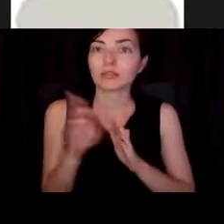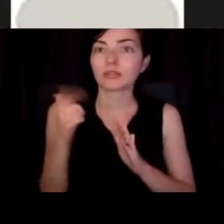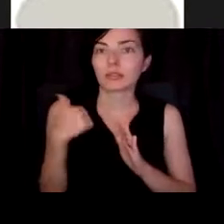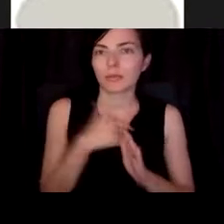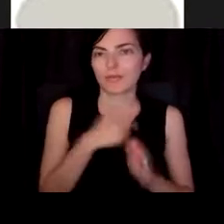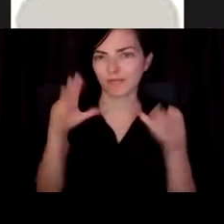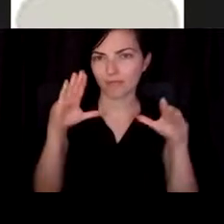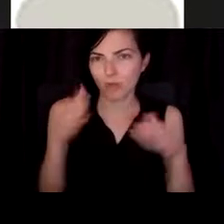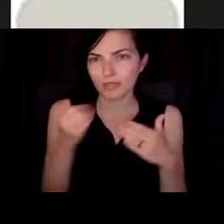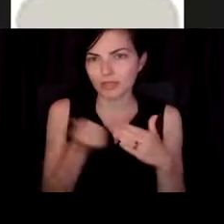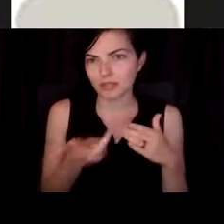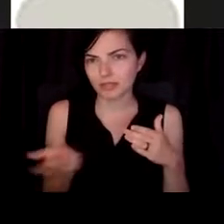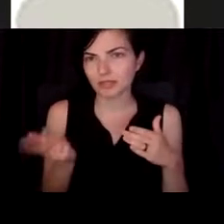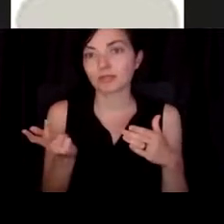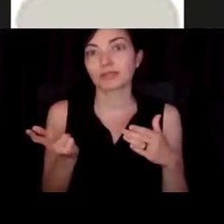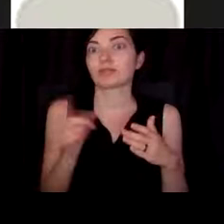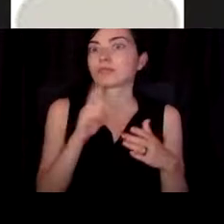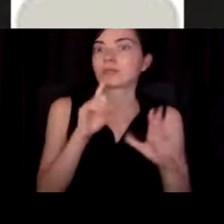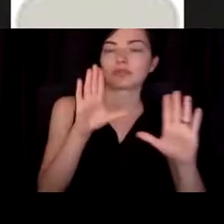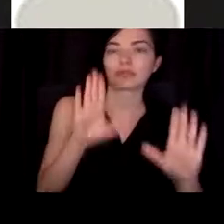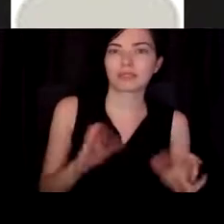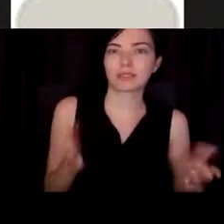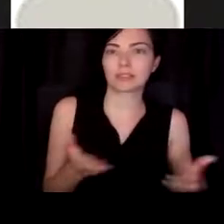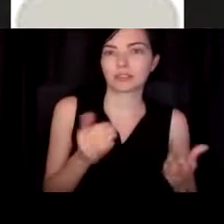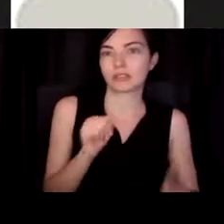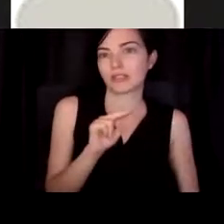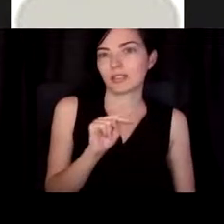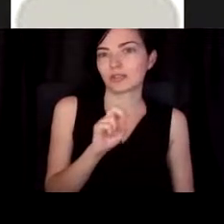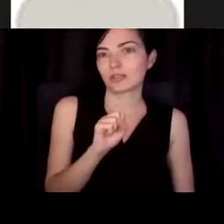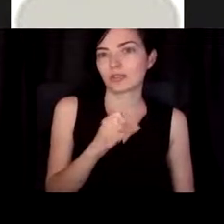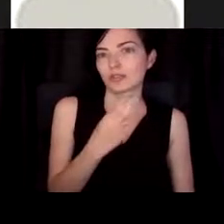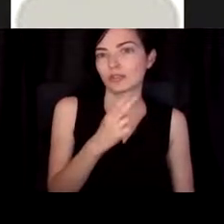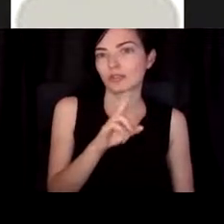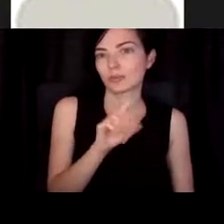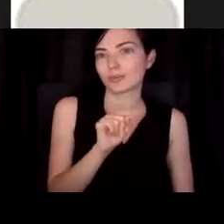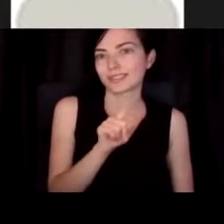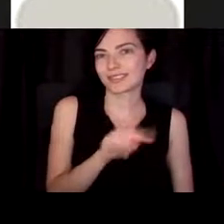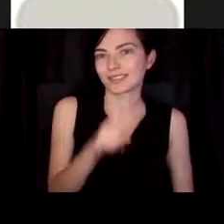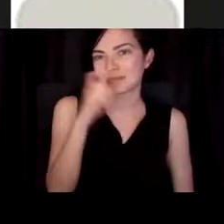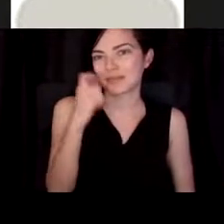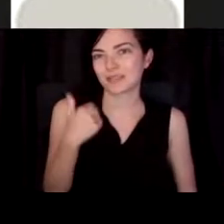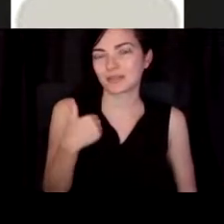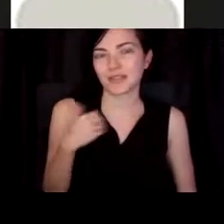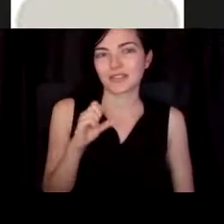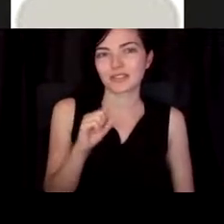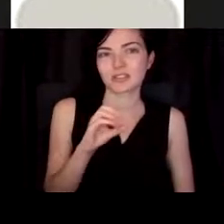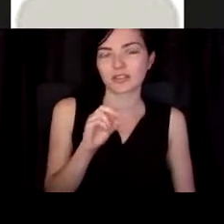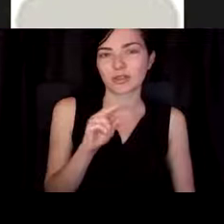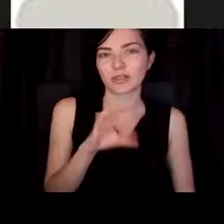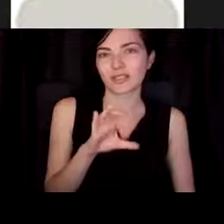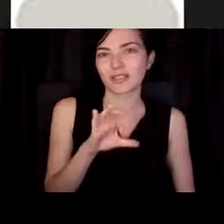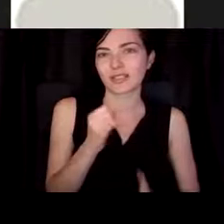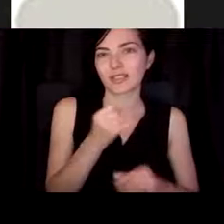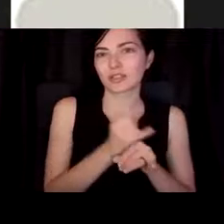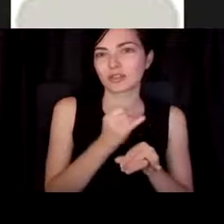which is really great being here at Anschutz, because we have the Cernic Institute for Down Syndrome Research,